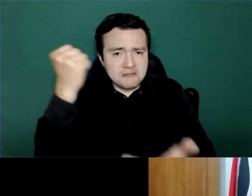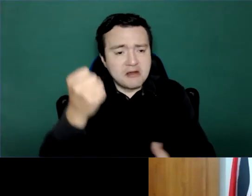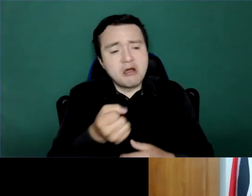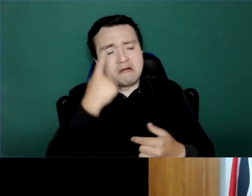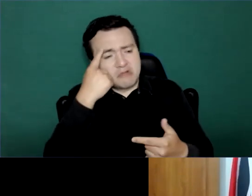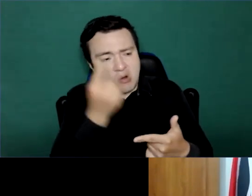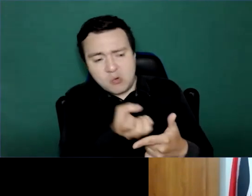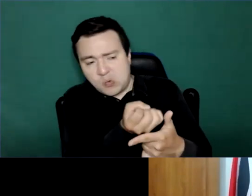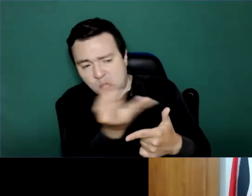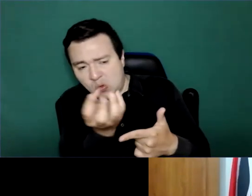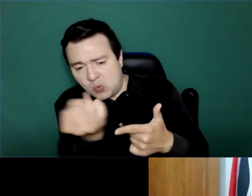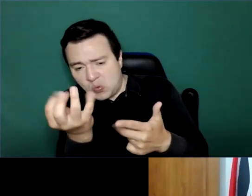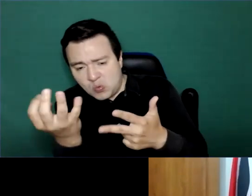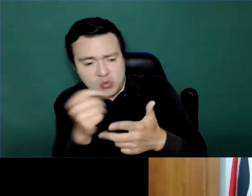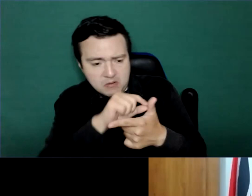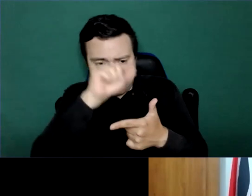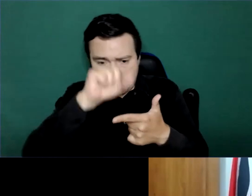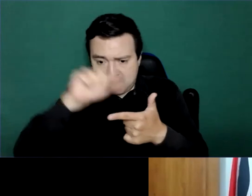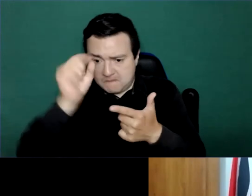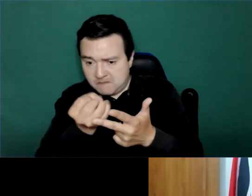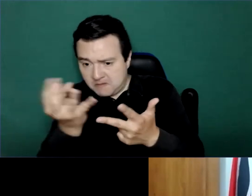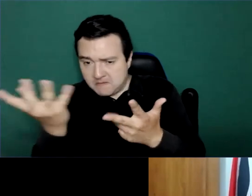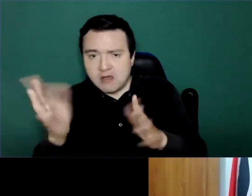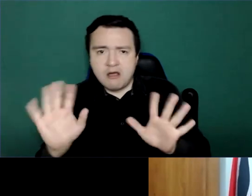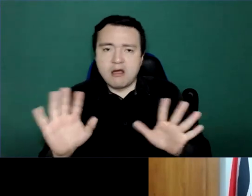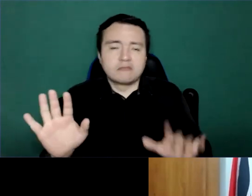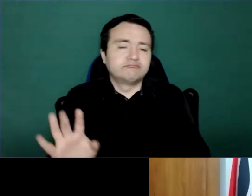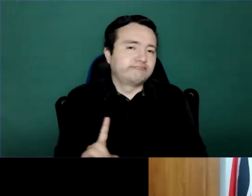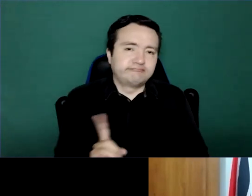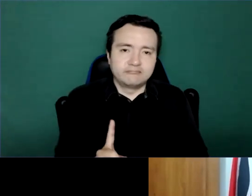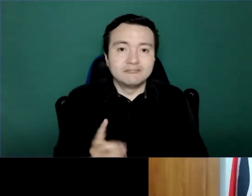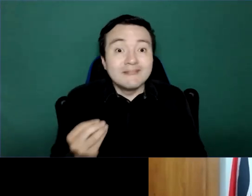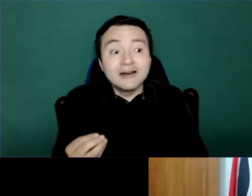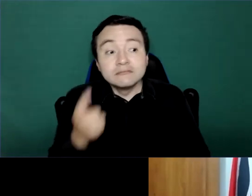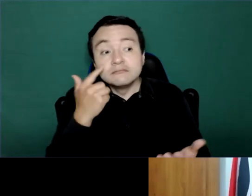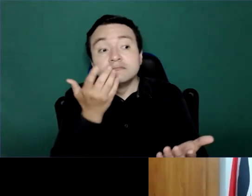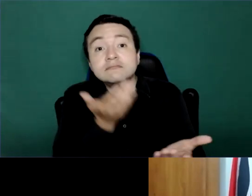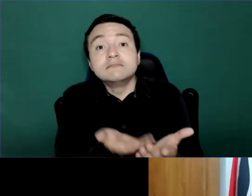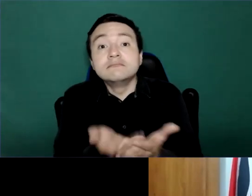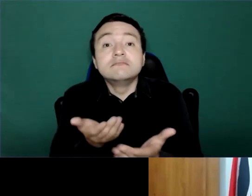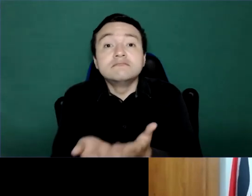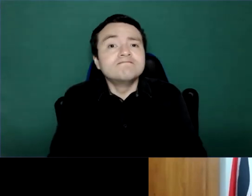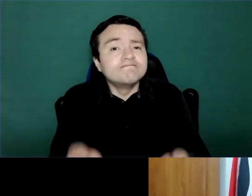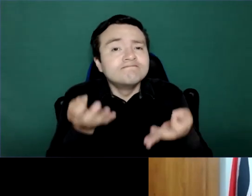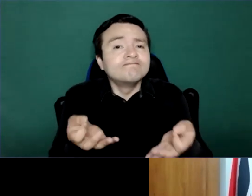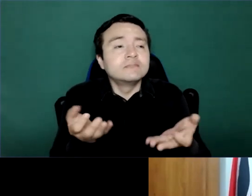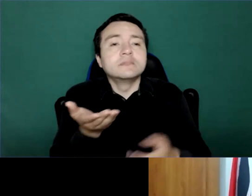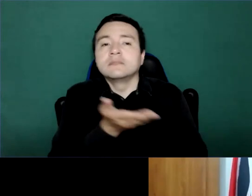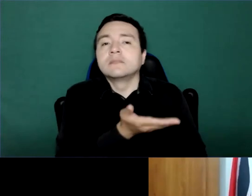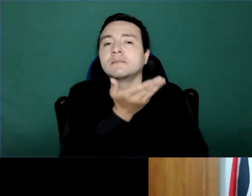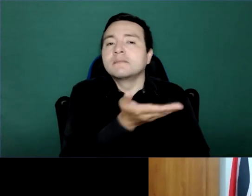and most importantly, the family and community that receives those mental health services.